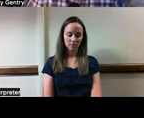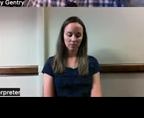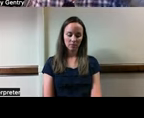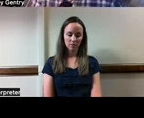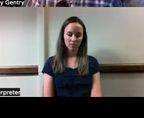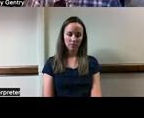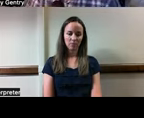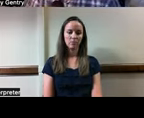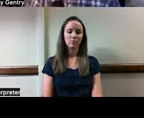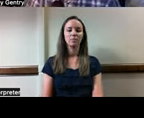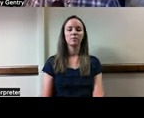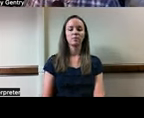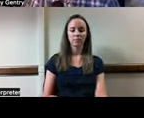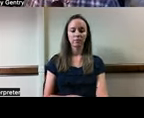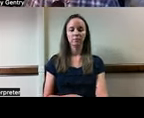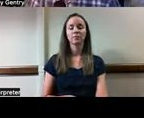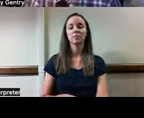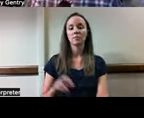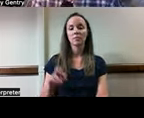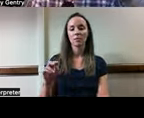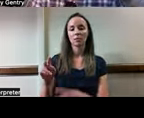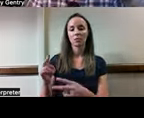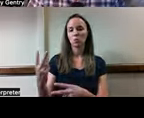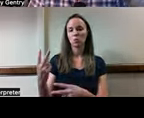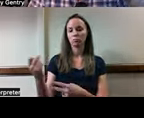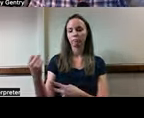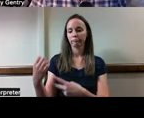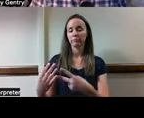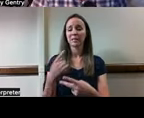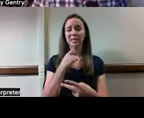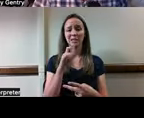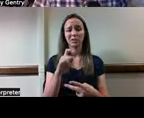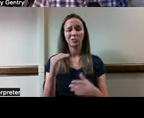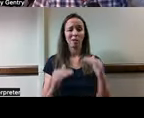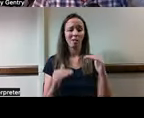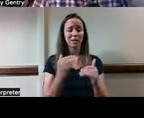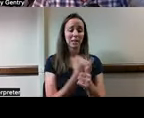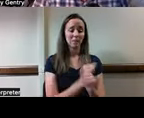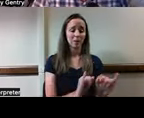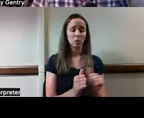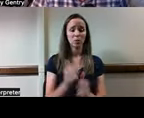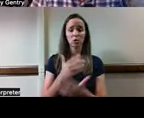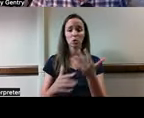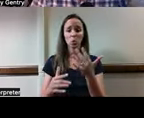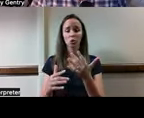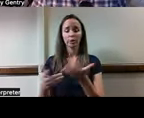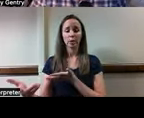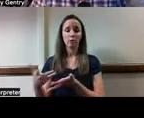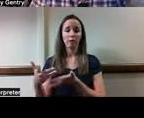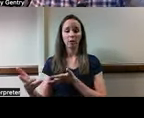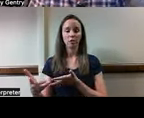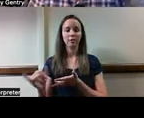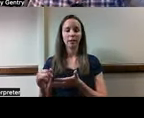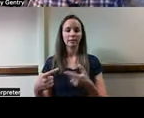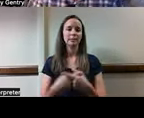Rhonda Lechner and Angela Schneider are suggesting balancing independence with social interaction. Isolation is the dilemma.